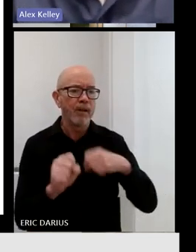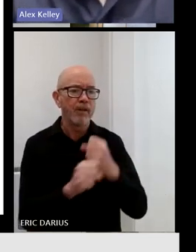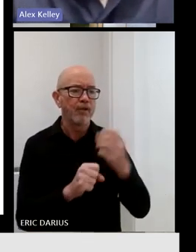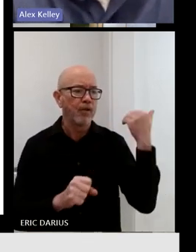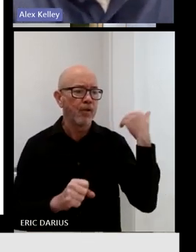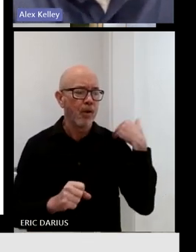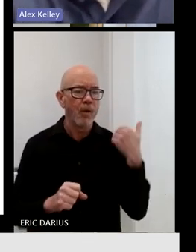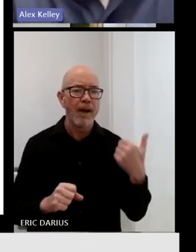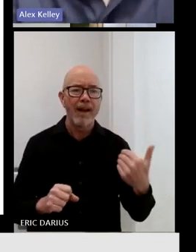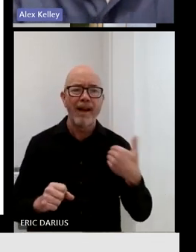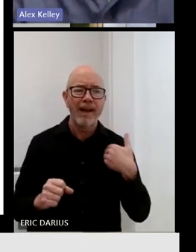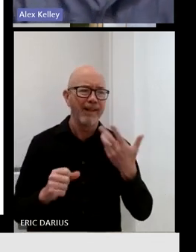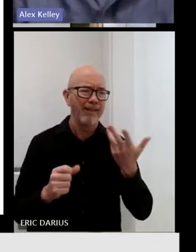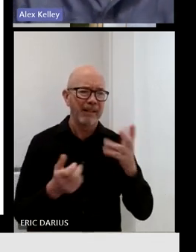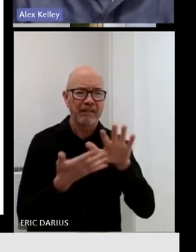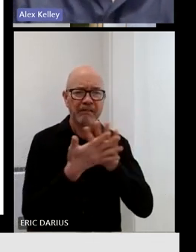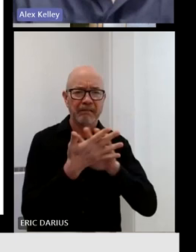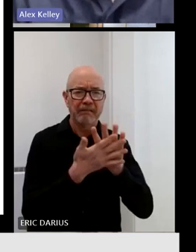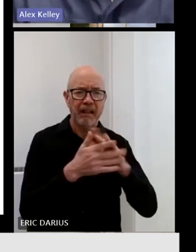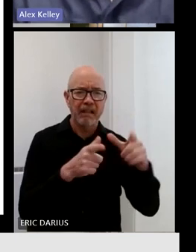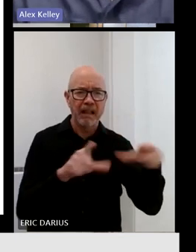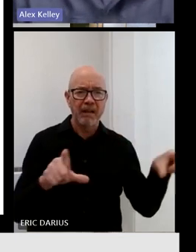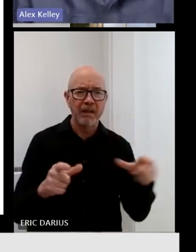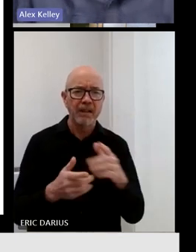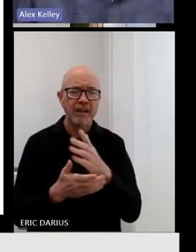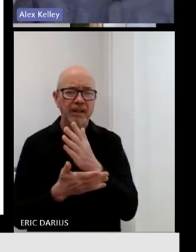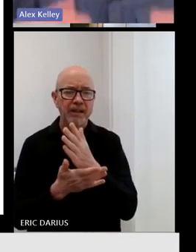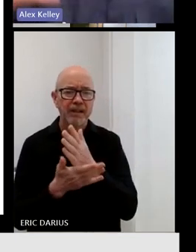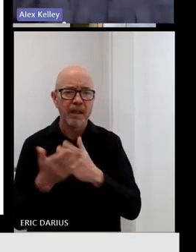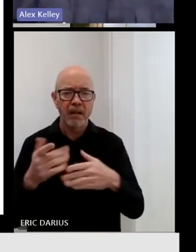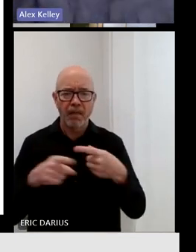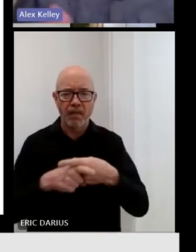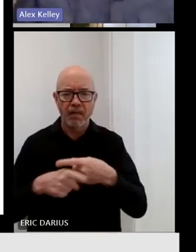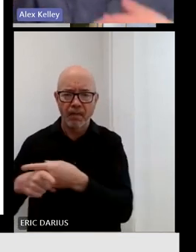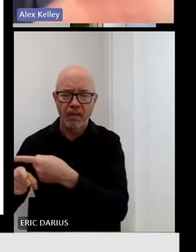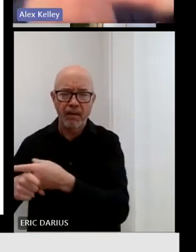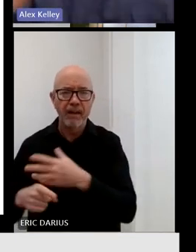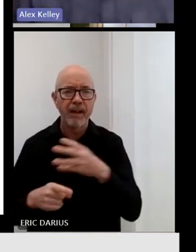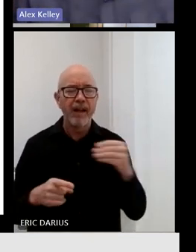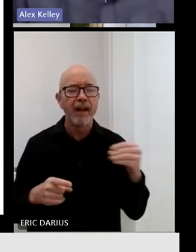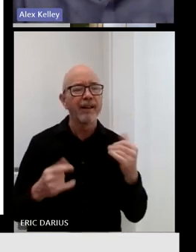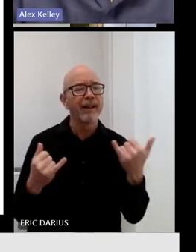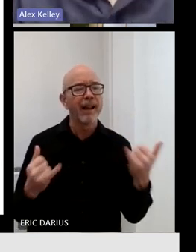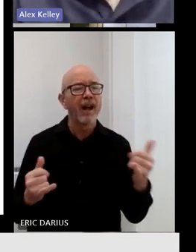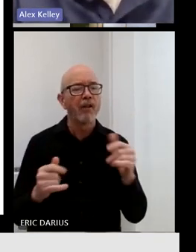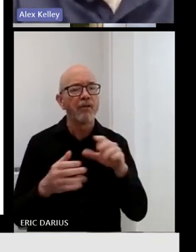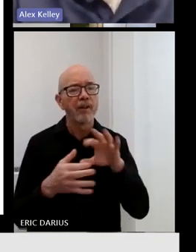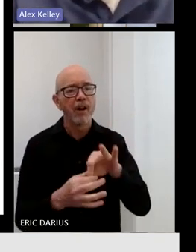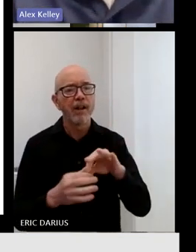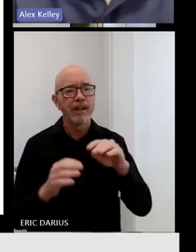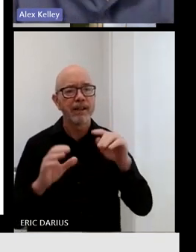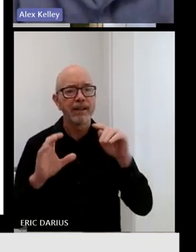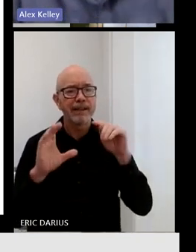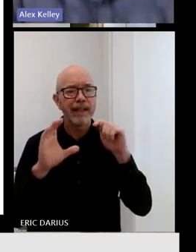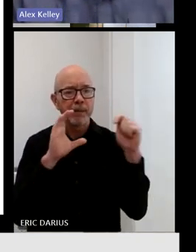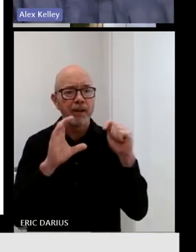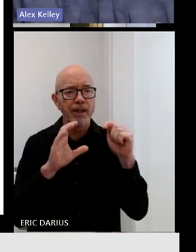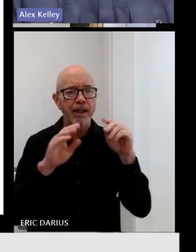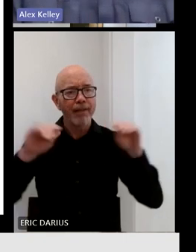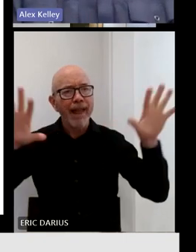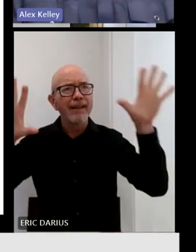and nonspecific language that, at this point, given the telecommunications landscape and the strategies the state is taking on,